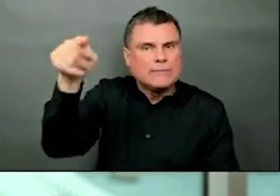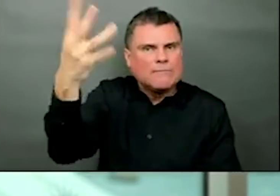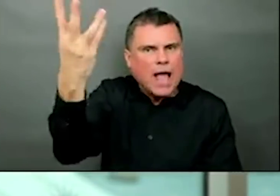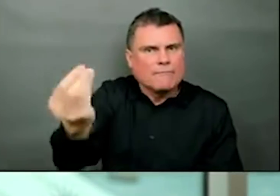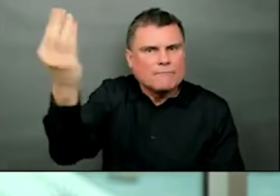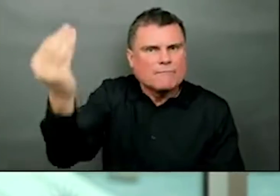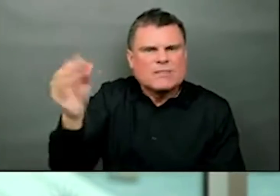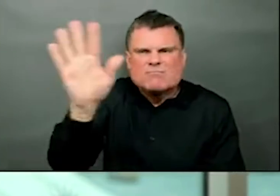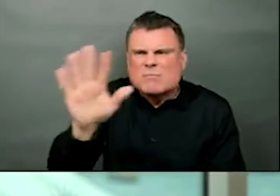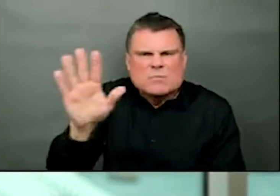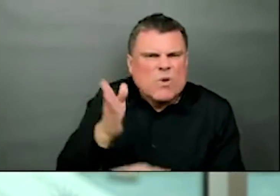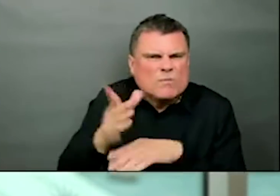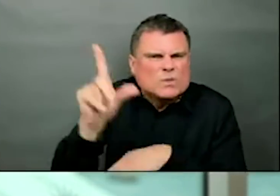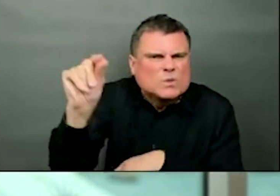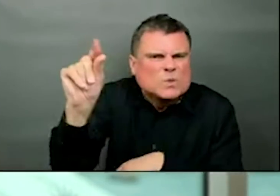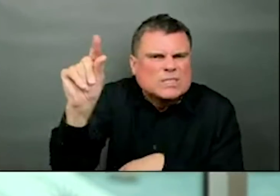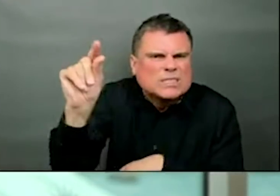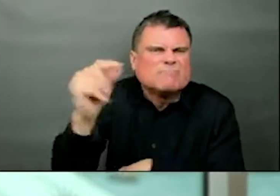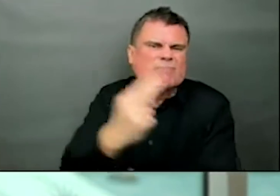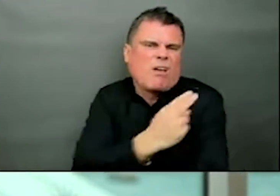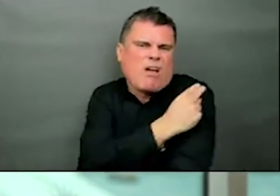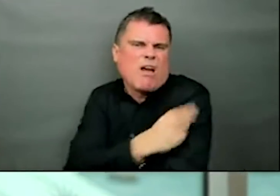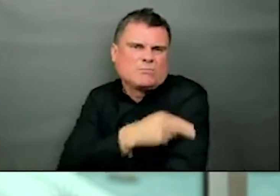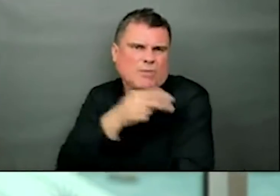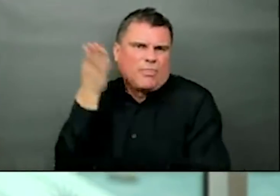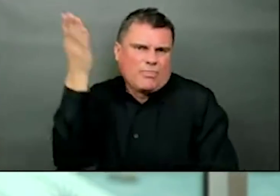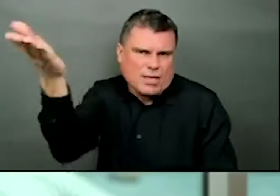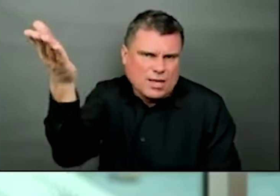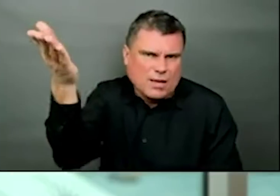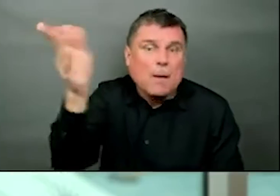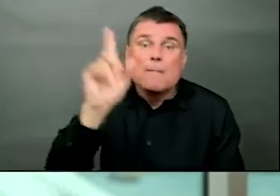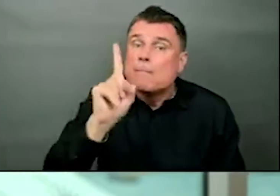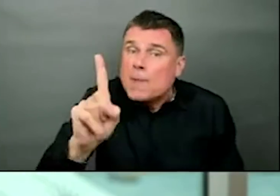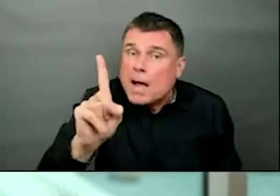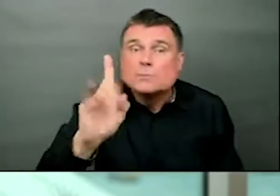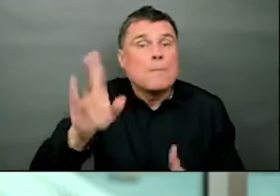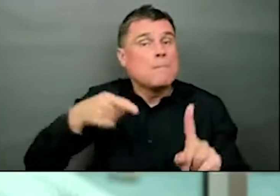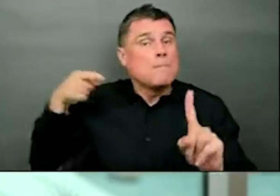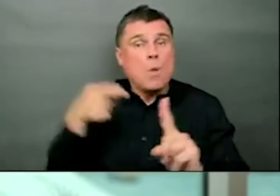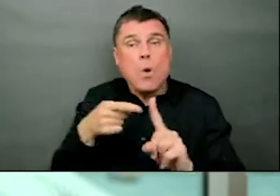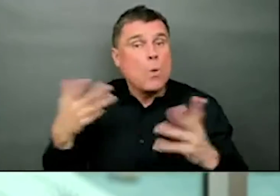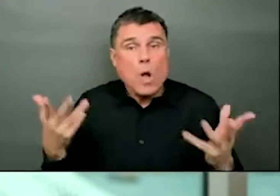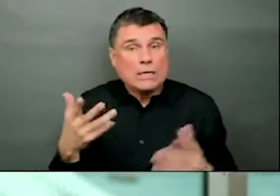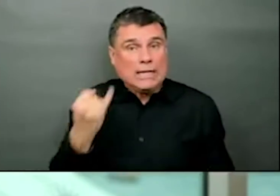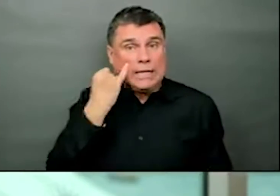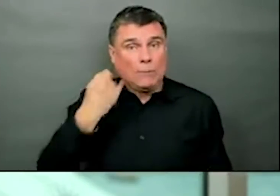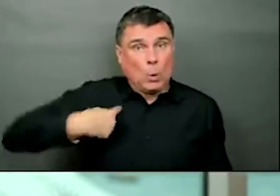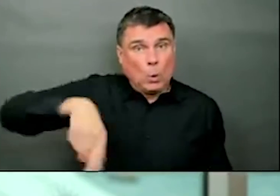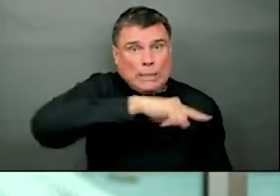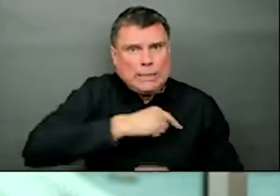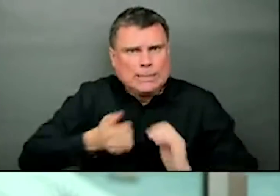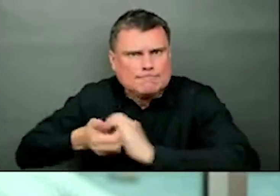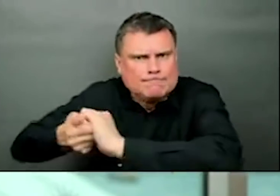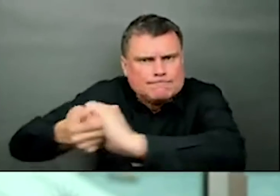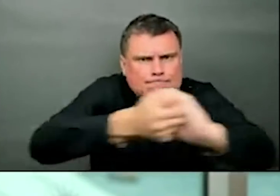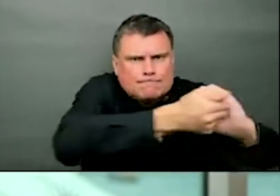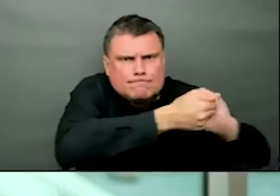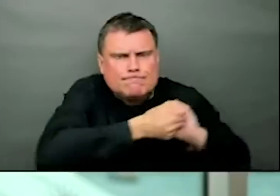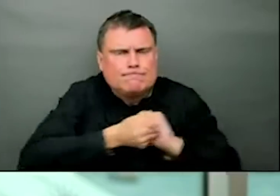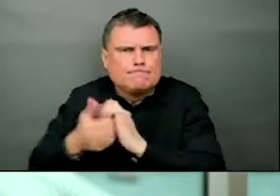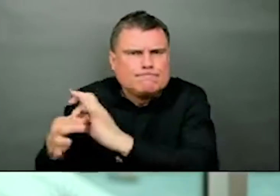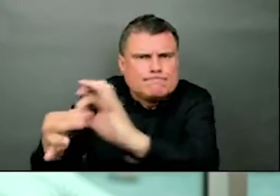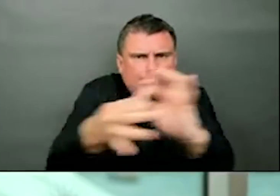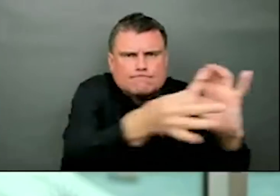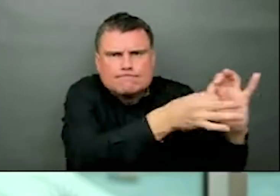All of that is true, but it also shows that when we act together as communities we can reduce transmission. And interior health has